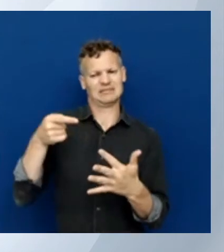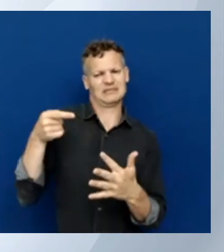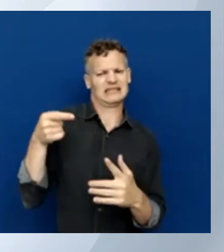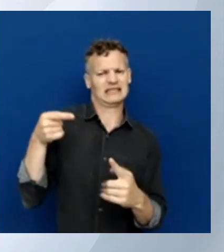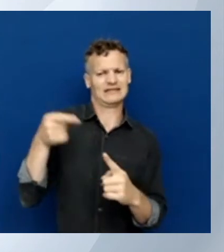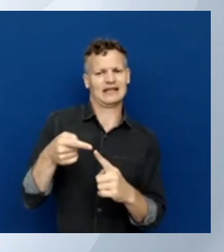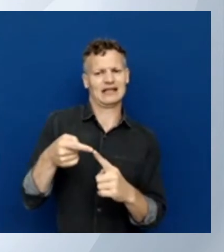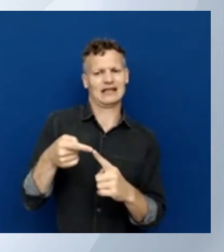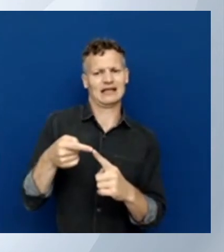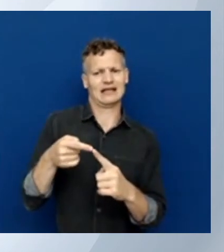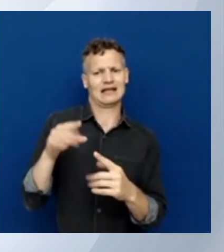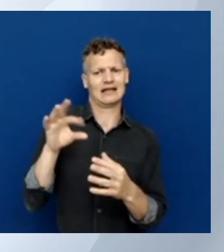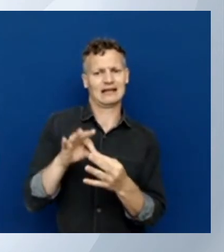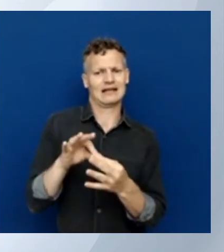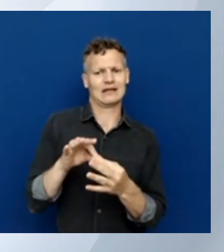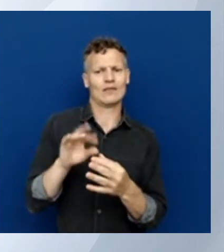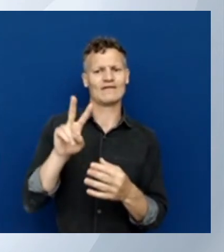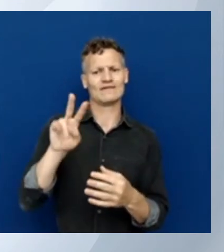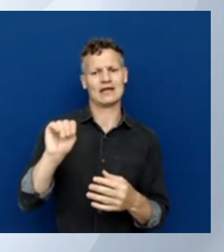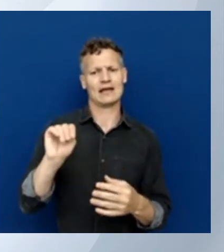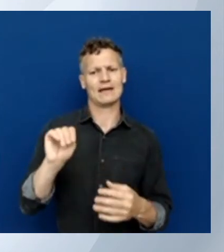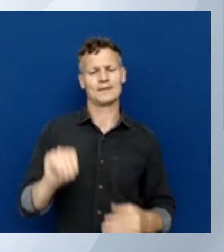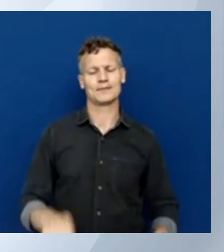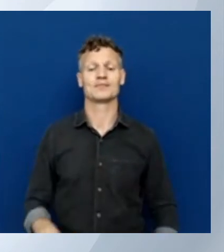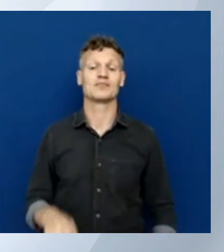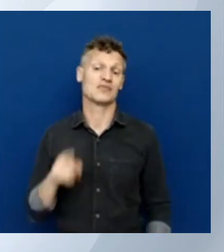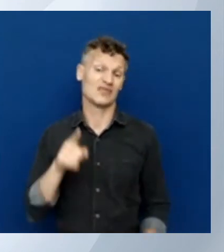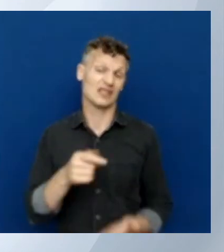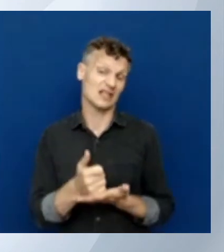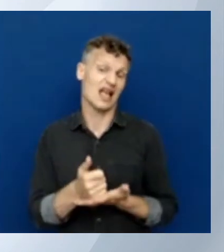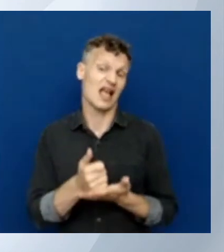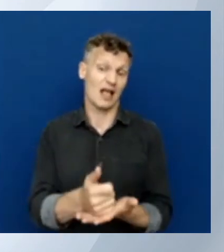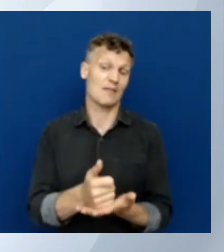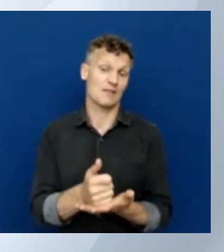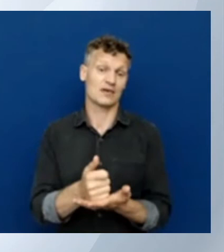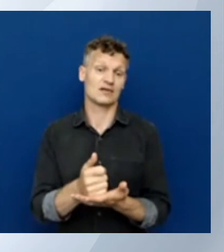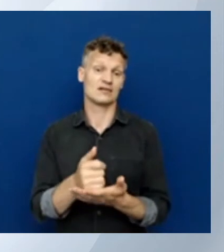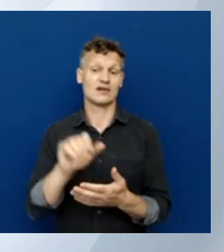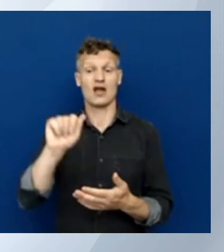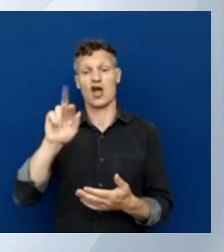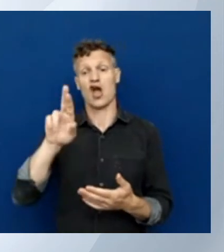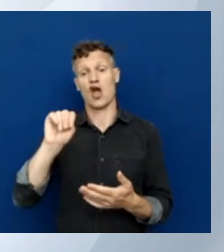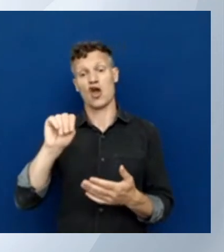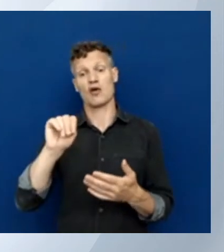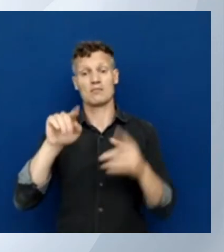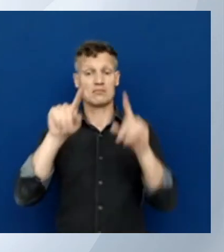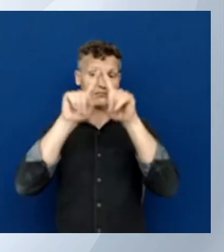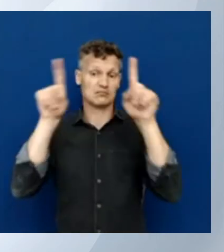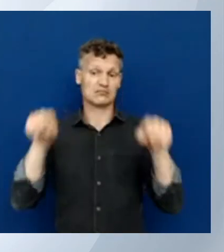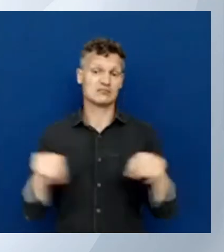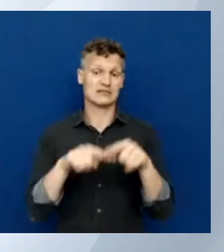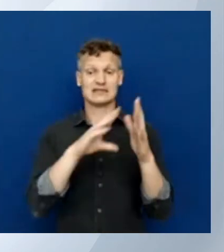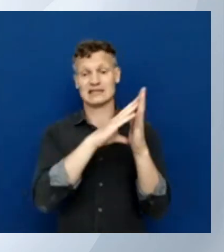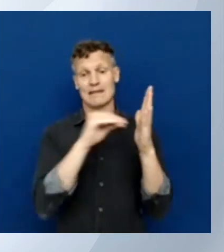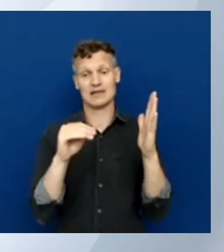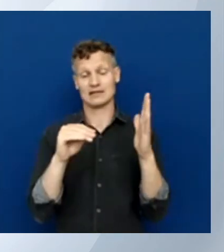out when you're creating ARM templates rather working with that and getting more used to that interface